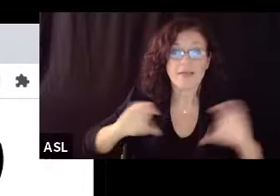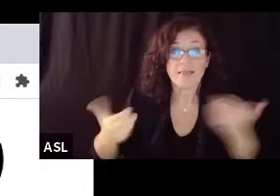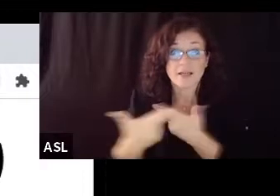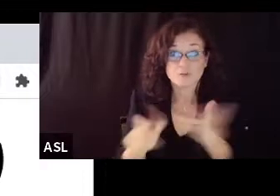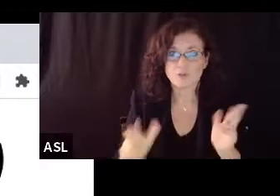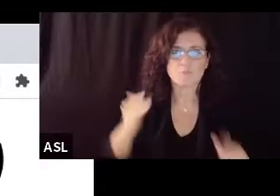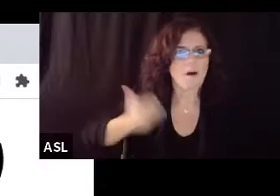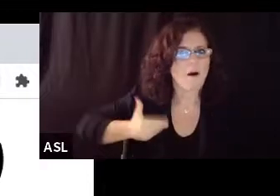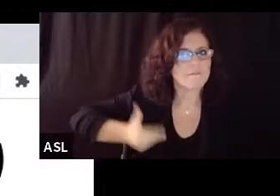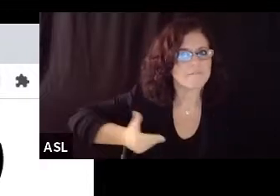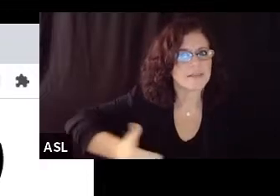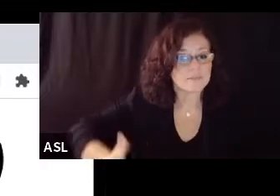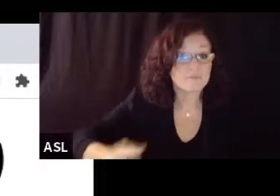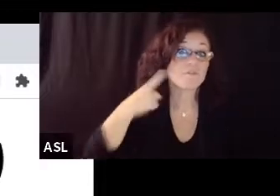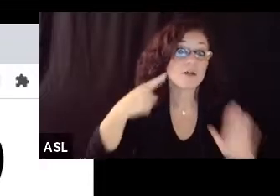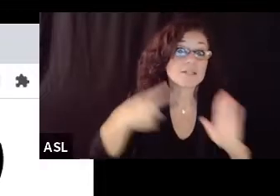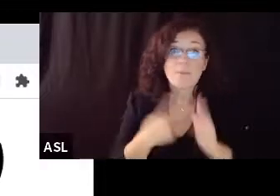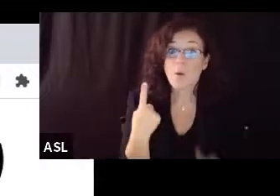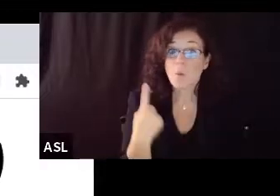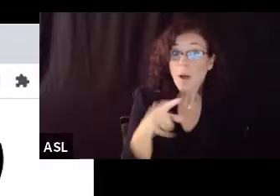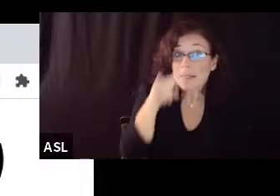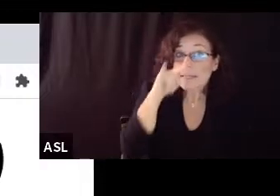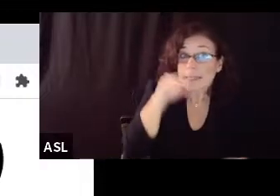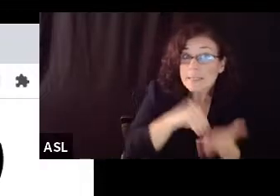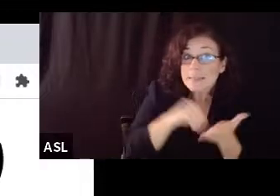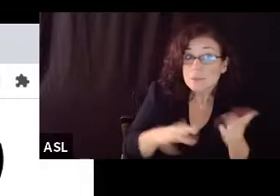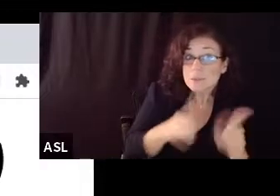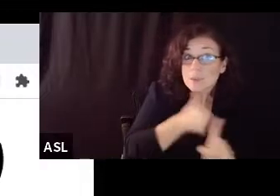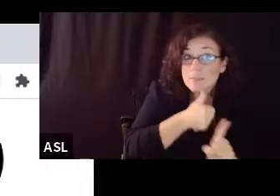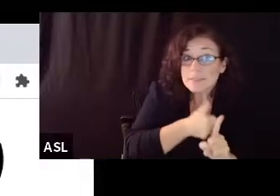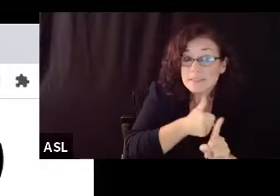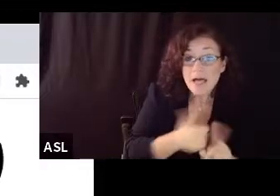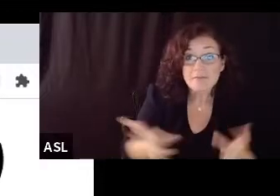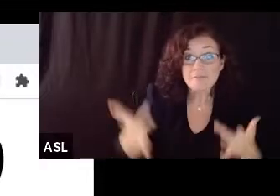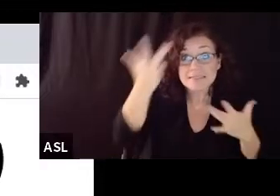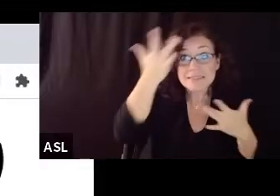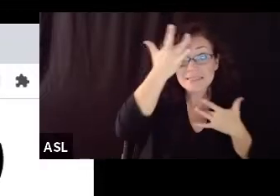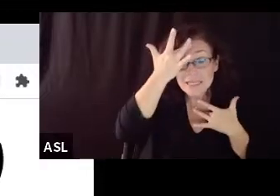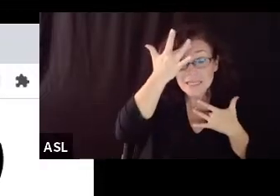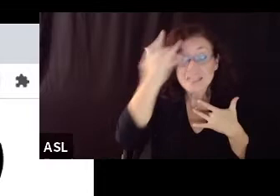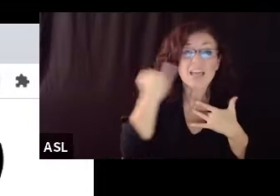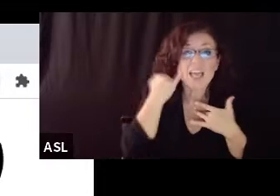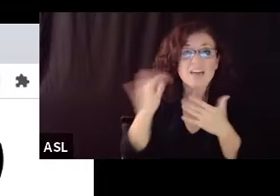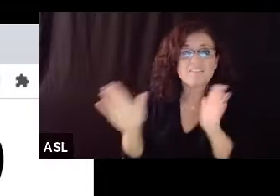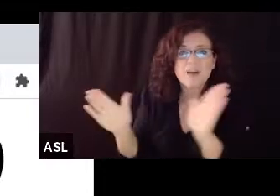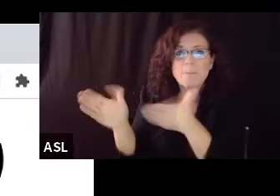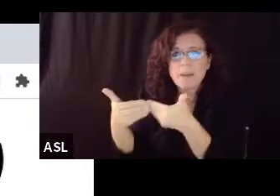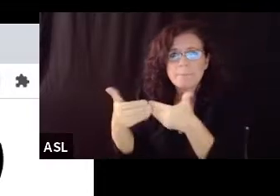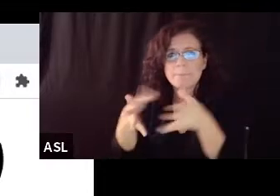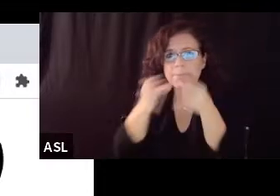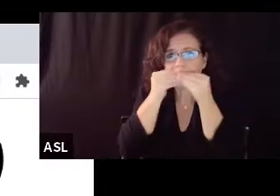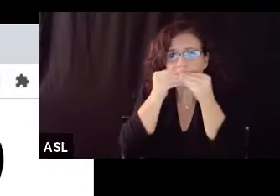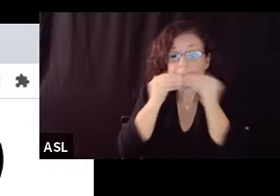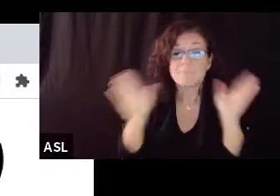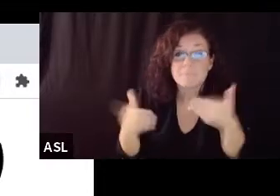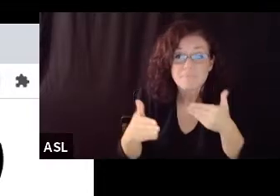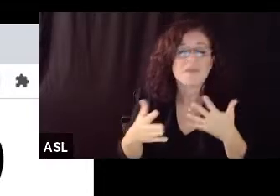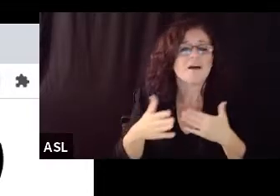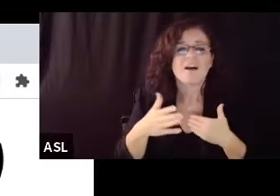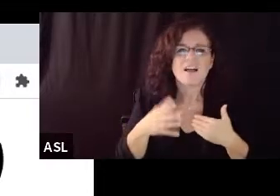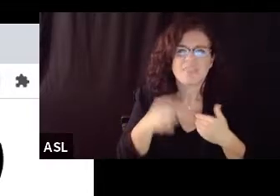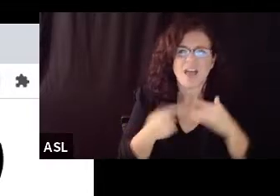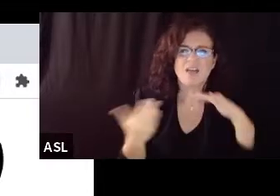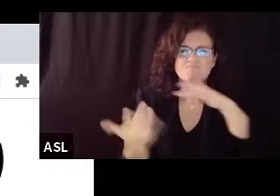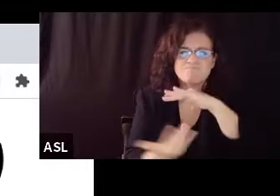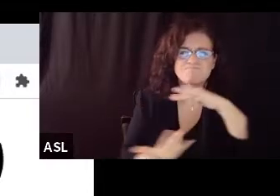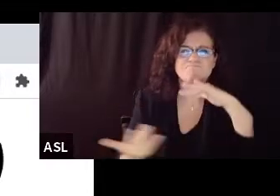sick in the room um you don't allow very much of that virus to accumulate in the room air so you're flushing it out as much as you can so